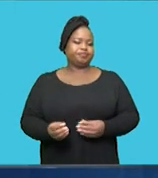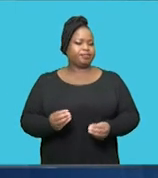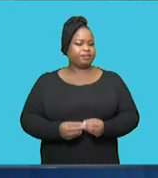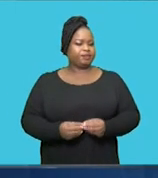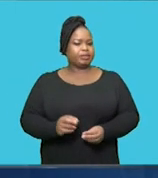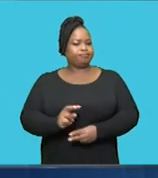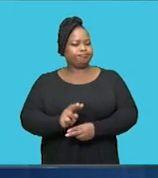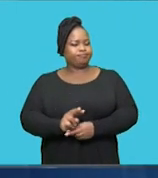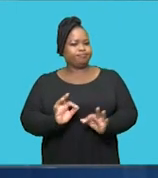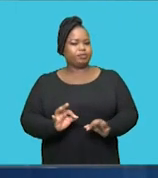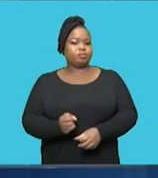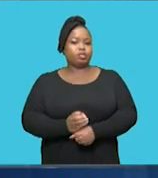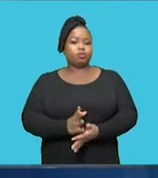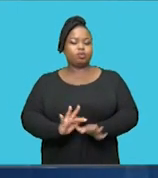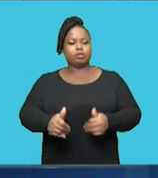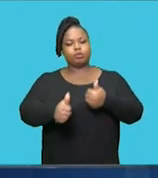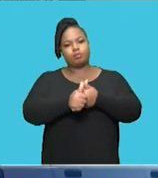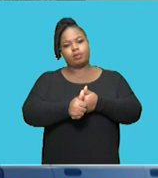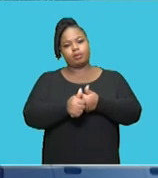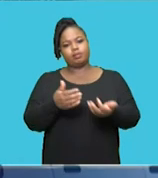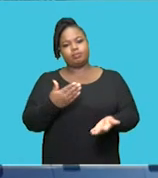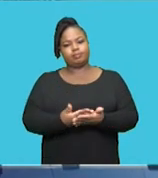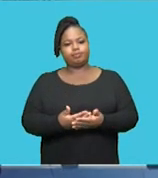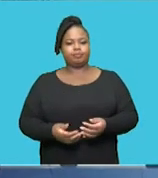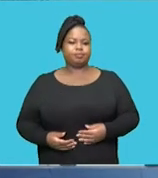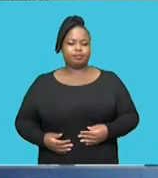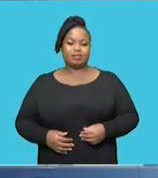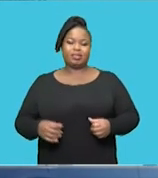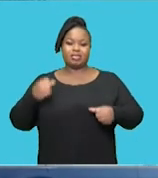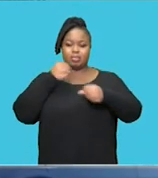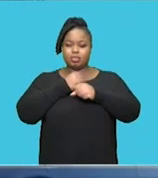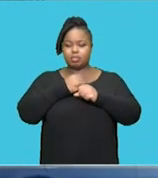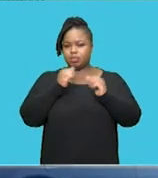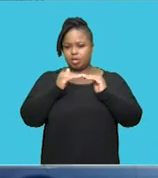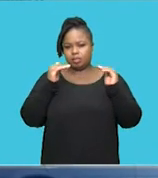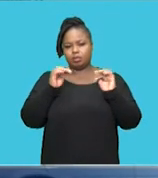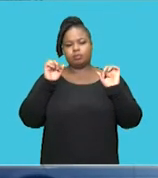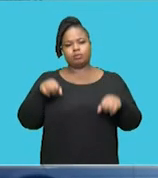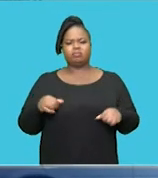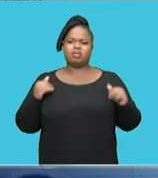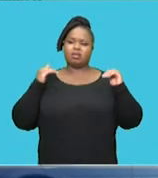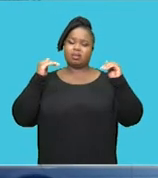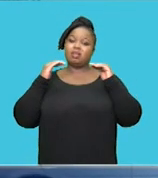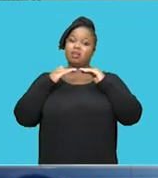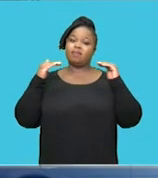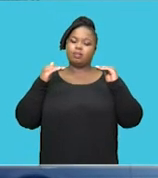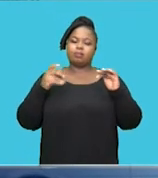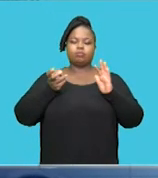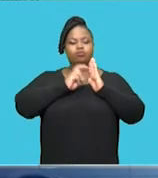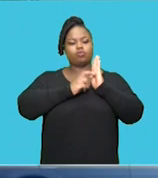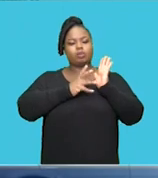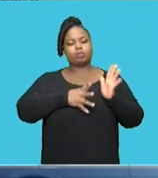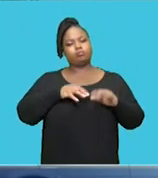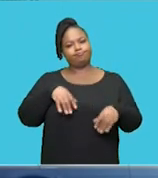ensure that it is compliant And to ensure that the standard size is at the level that a regulator